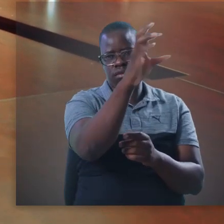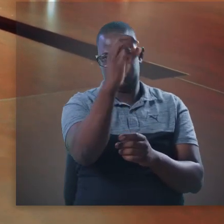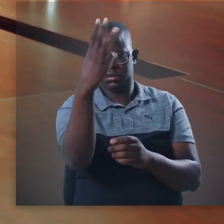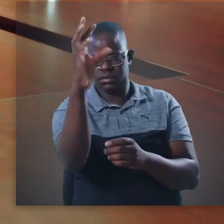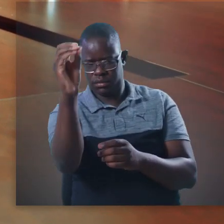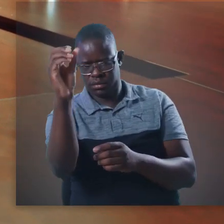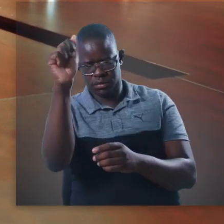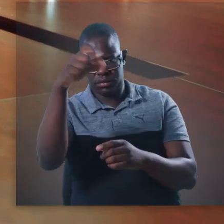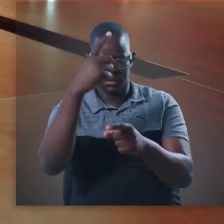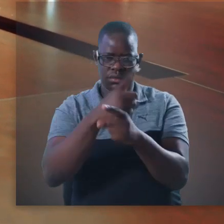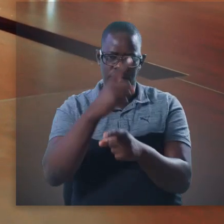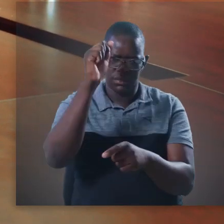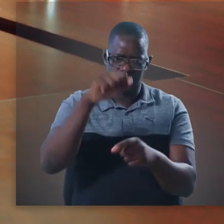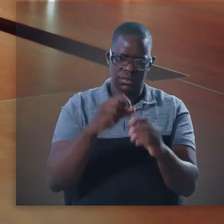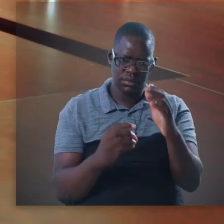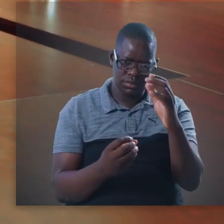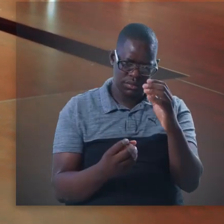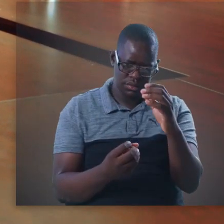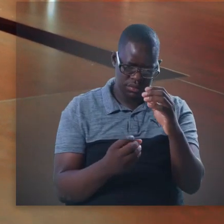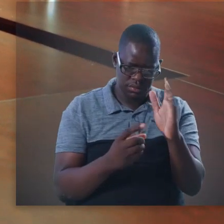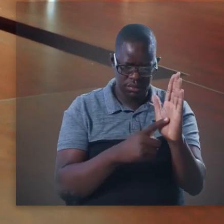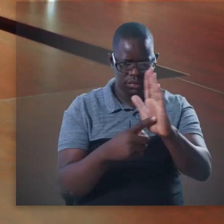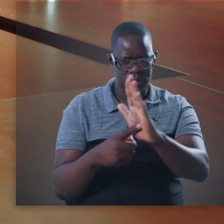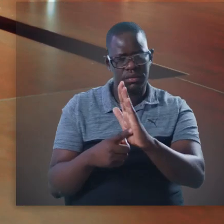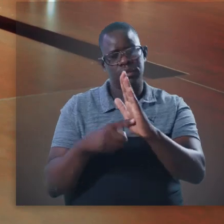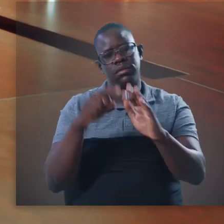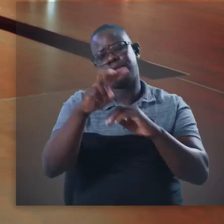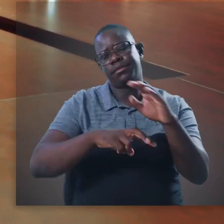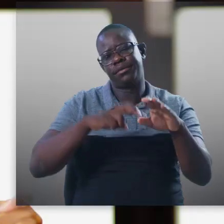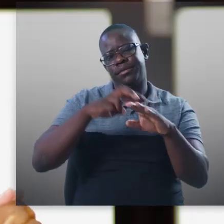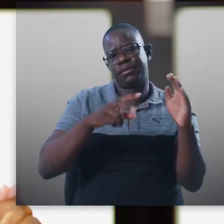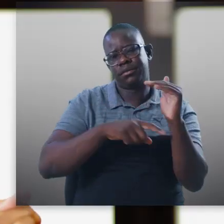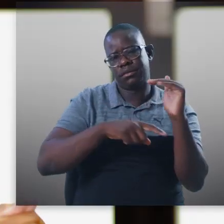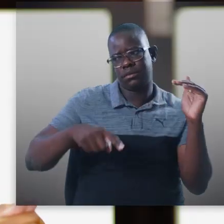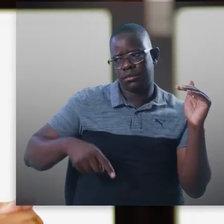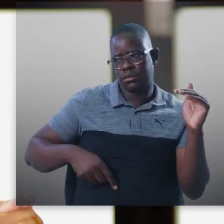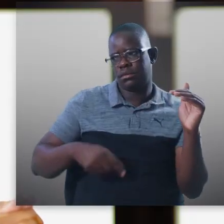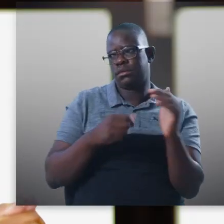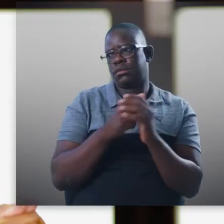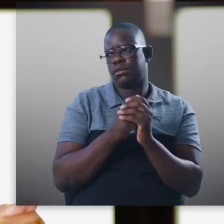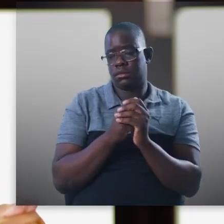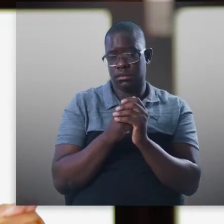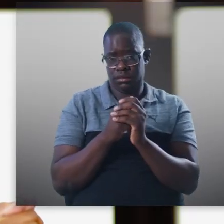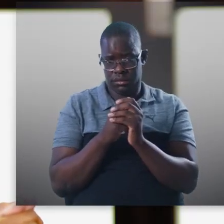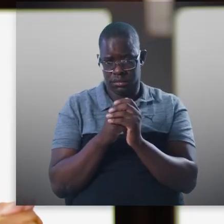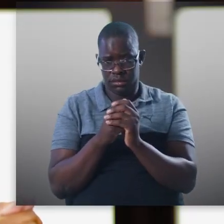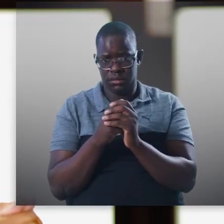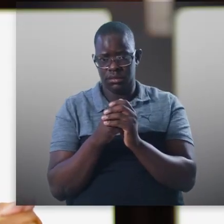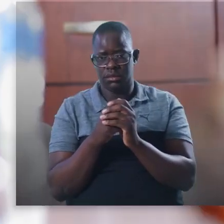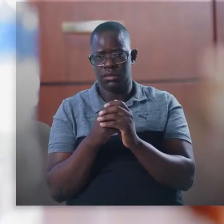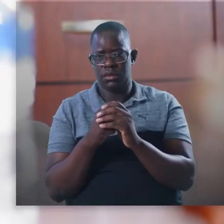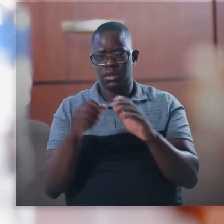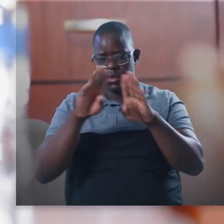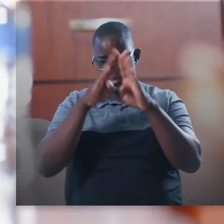and political stability. To make Vision 2030 a reality, the government has introduced the National Development Plan,